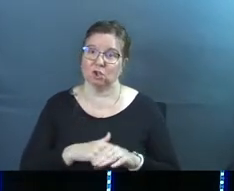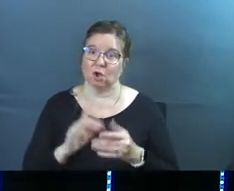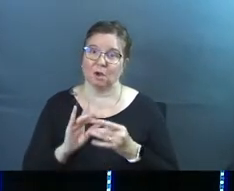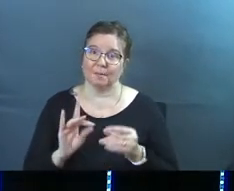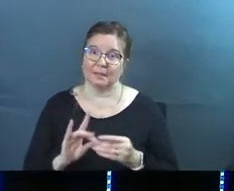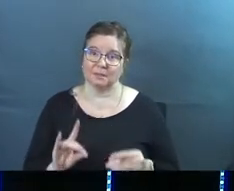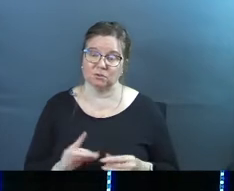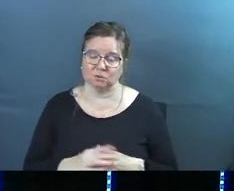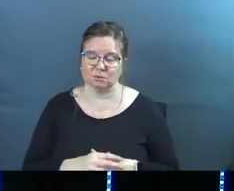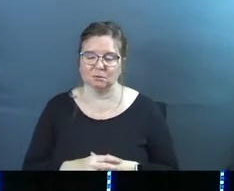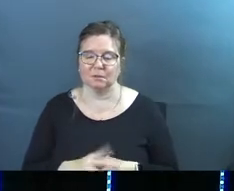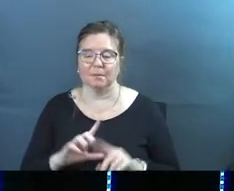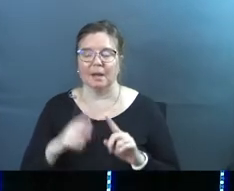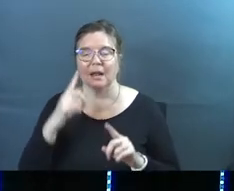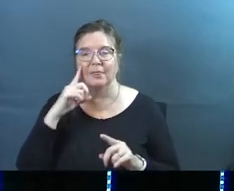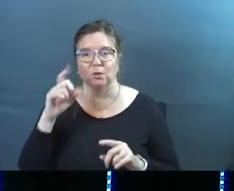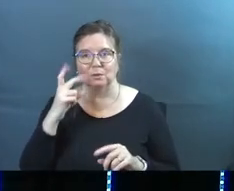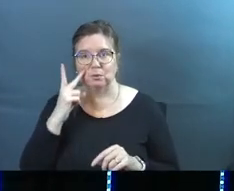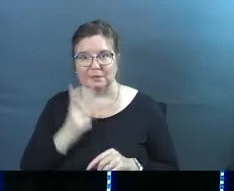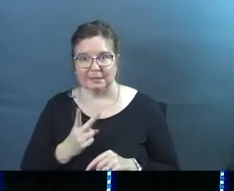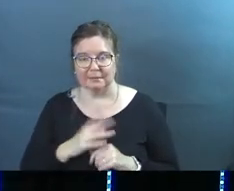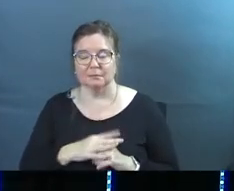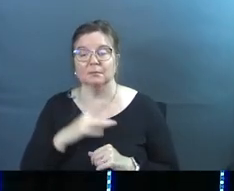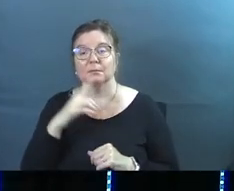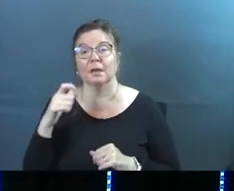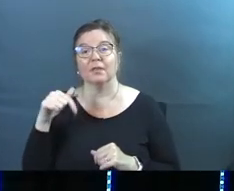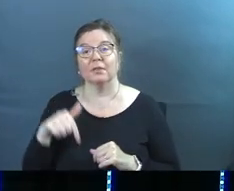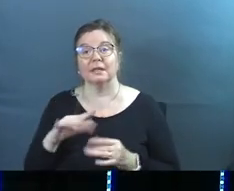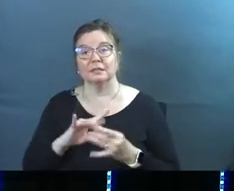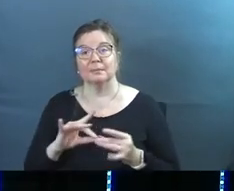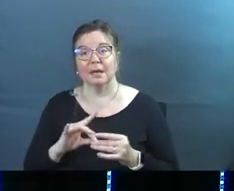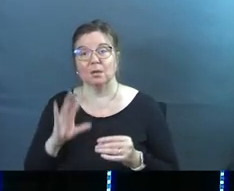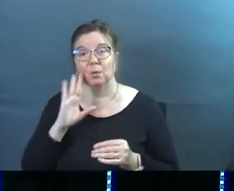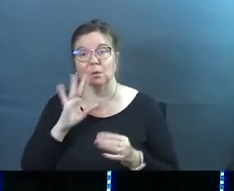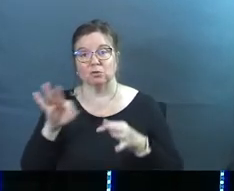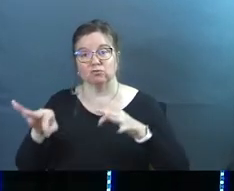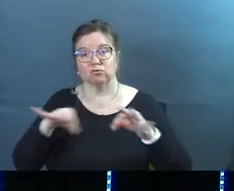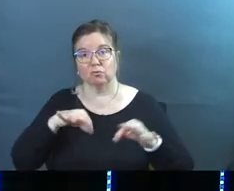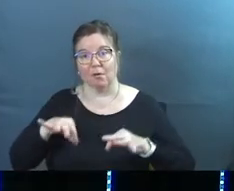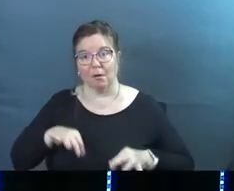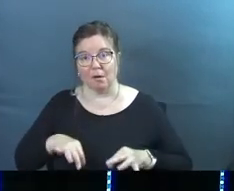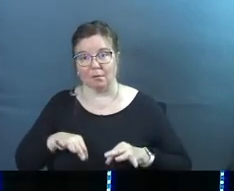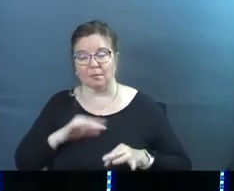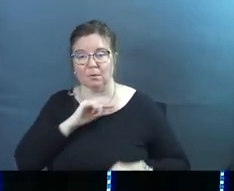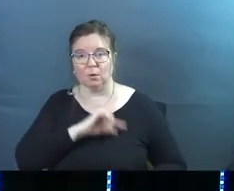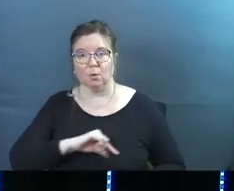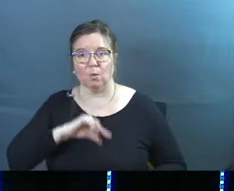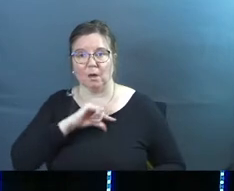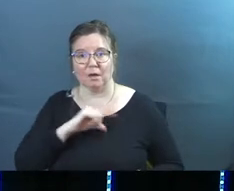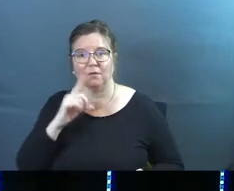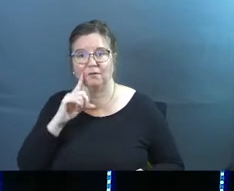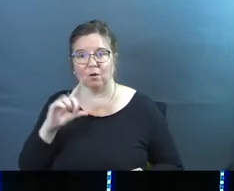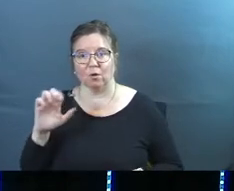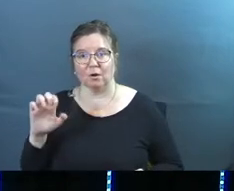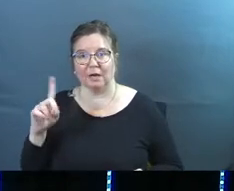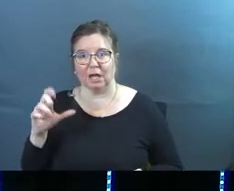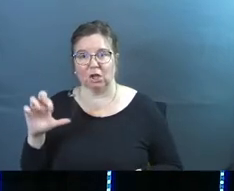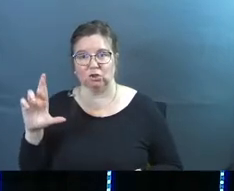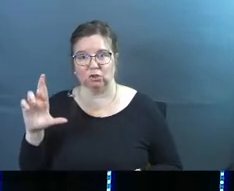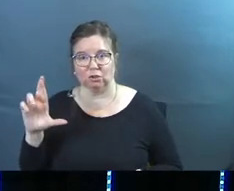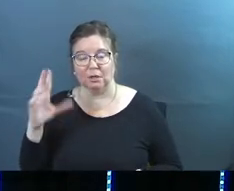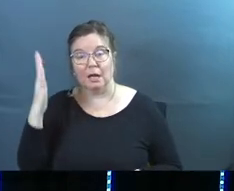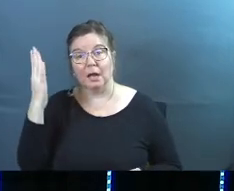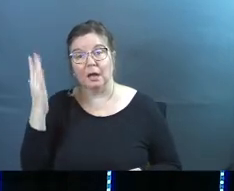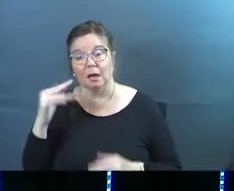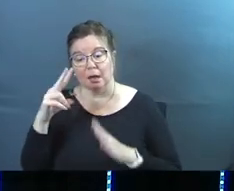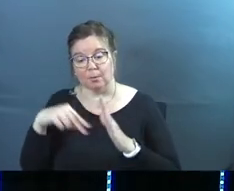passage. But I think you need to see it. Because this passage is going to describe to us the qualifications for an elder. And I'm reading it